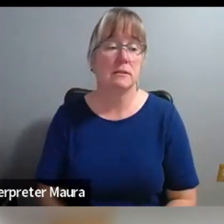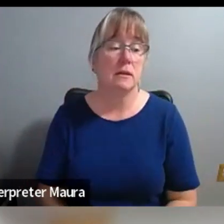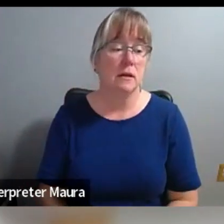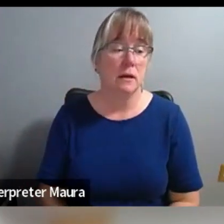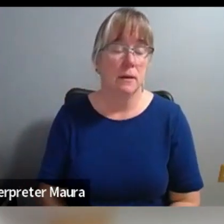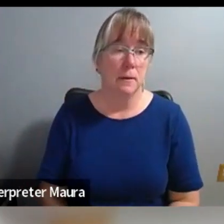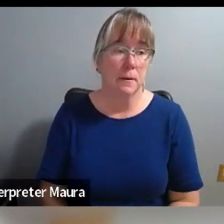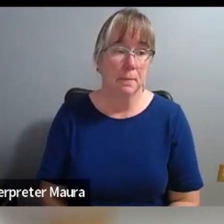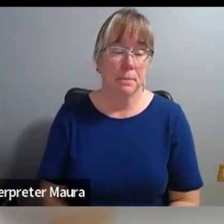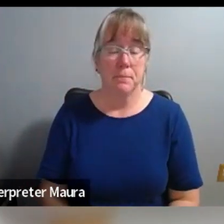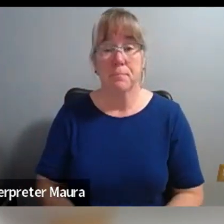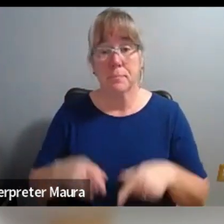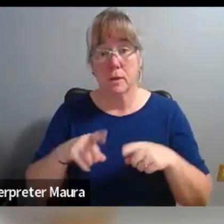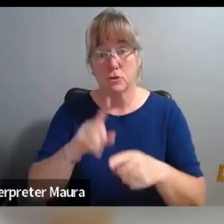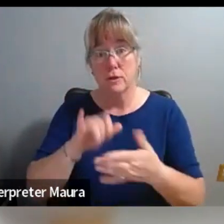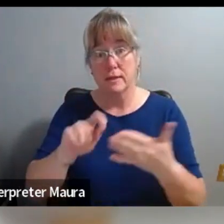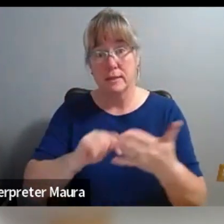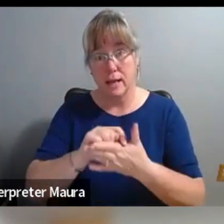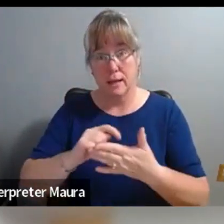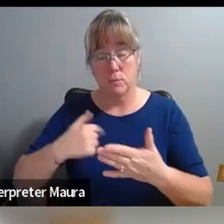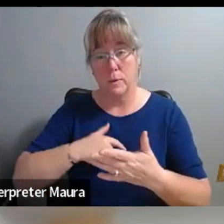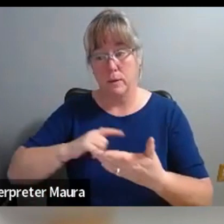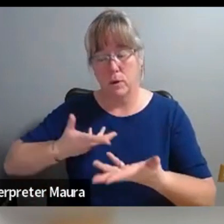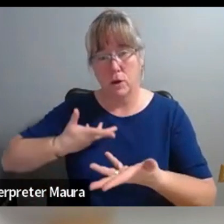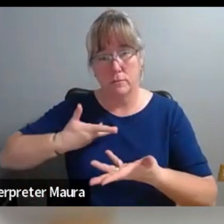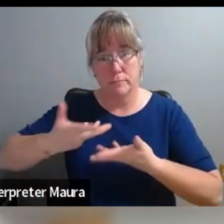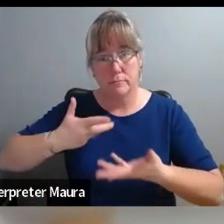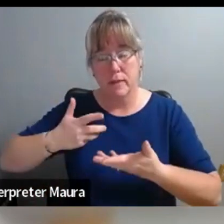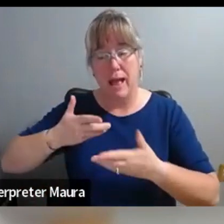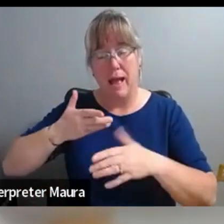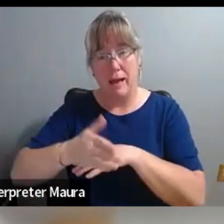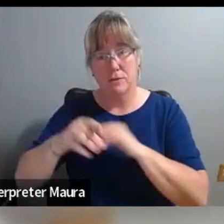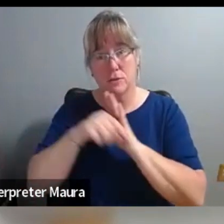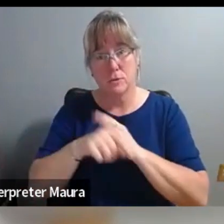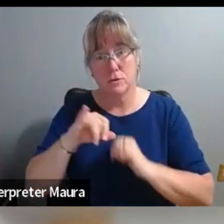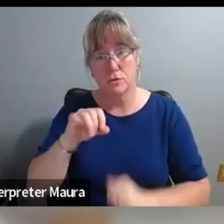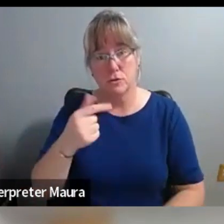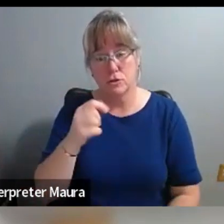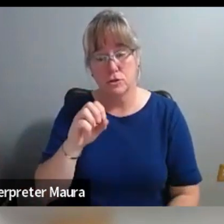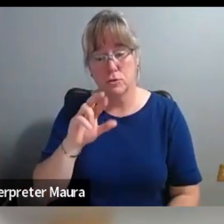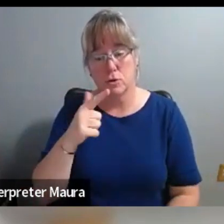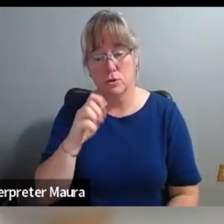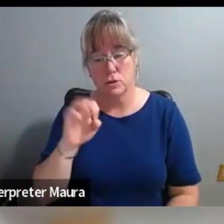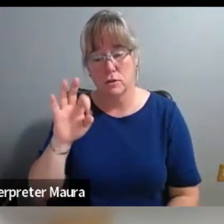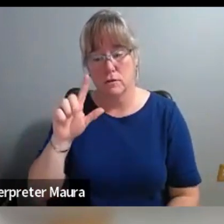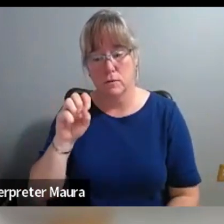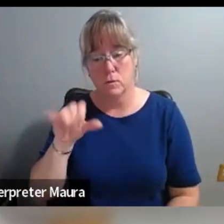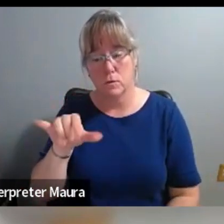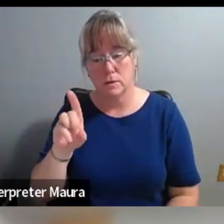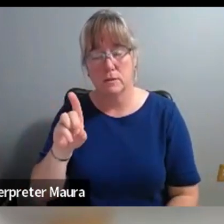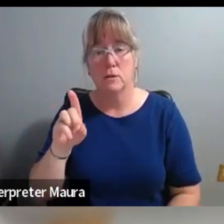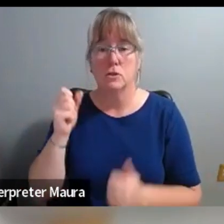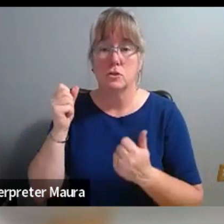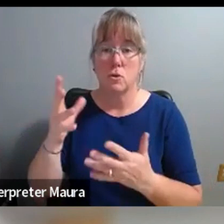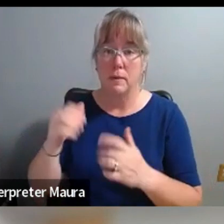during the time that we were having all these conversations after the murder of George Floyd, there were so many white people that were open with